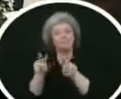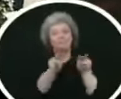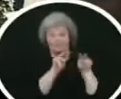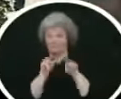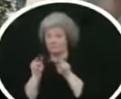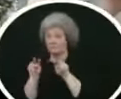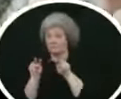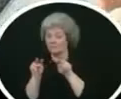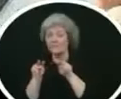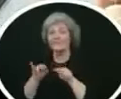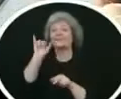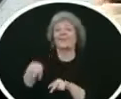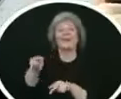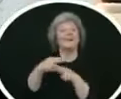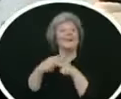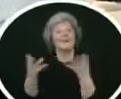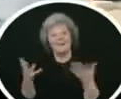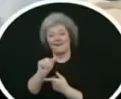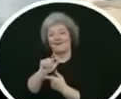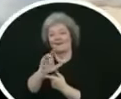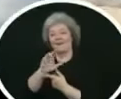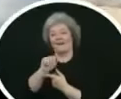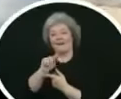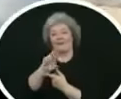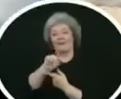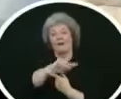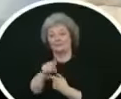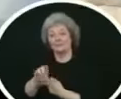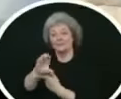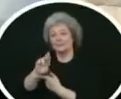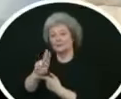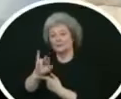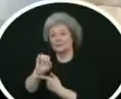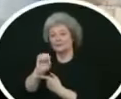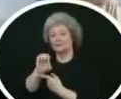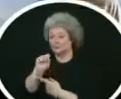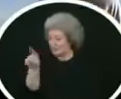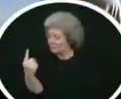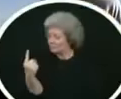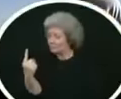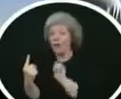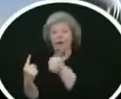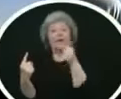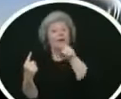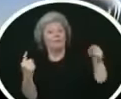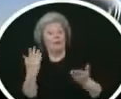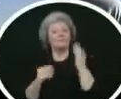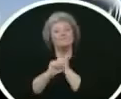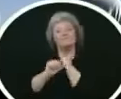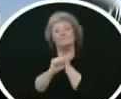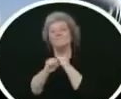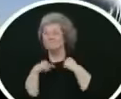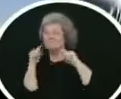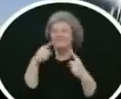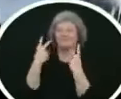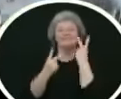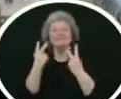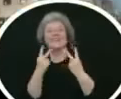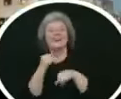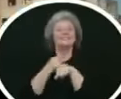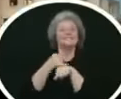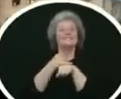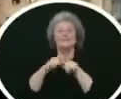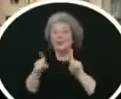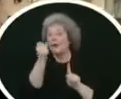find the most current information related to your tour the first fact you'll want to know is that alcatraz cruises